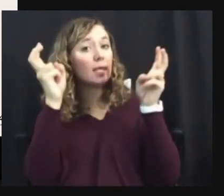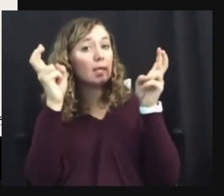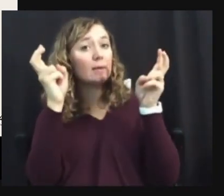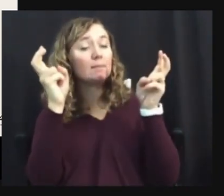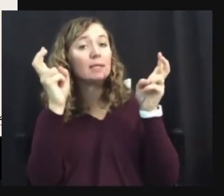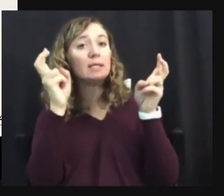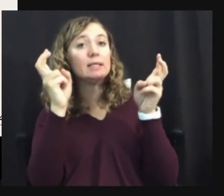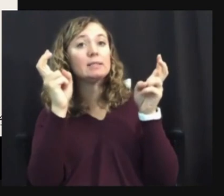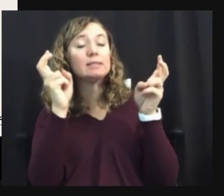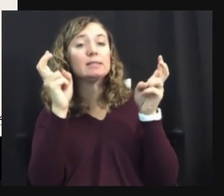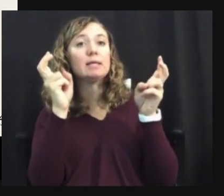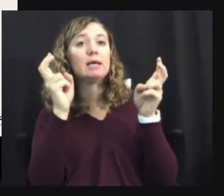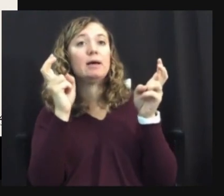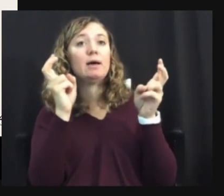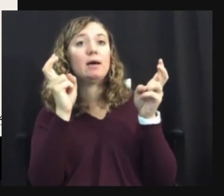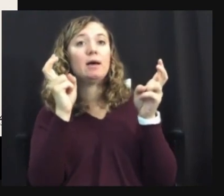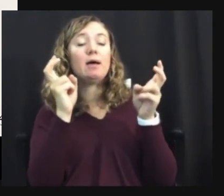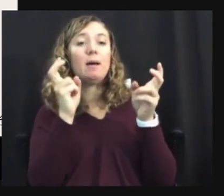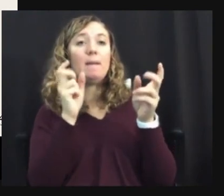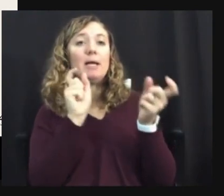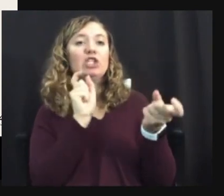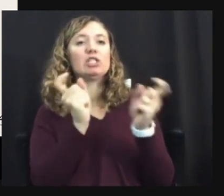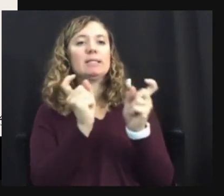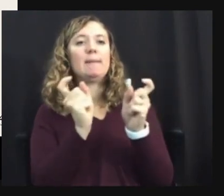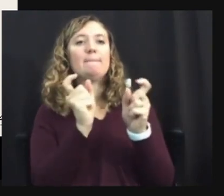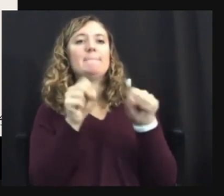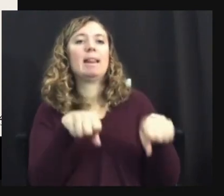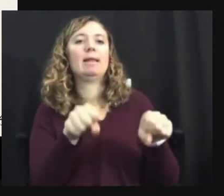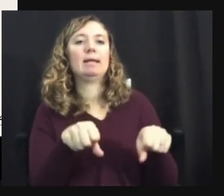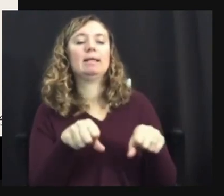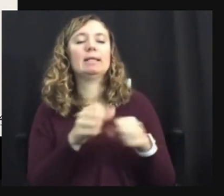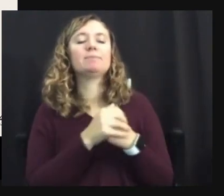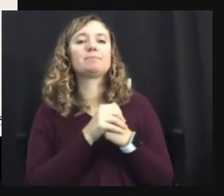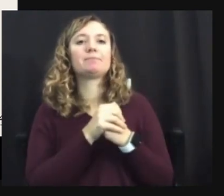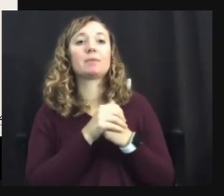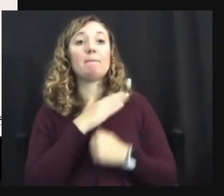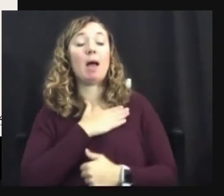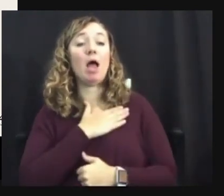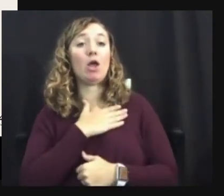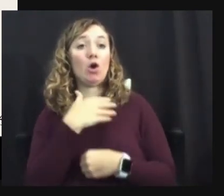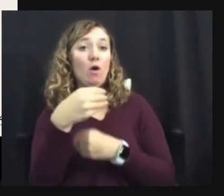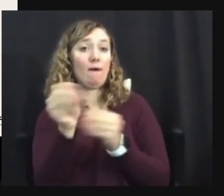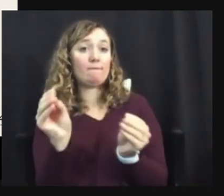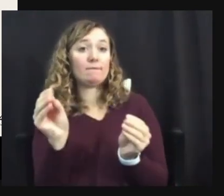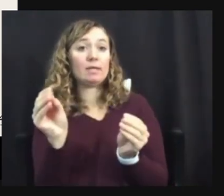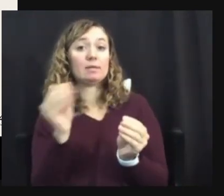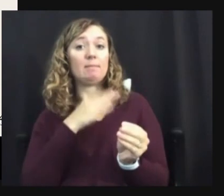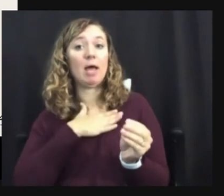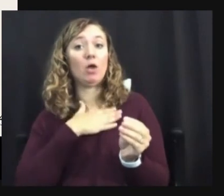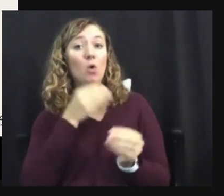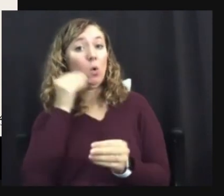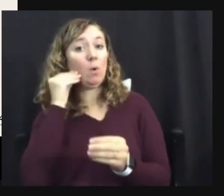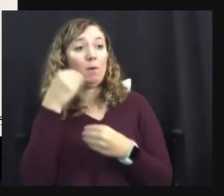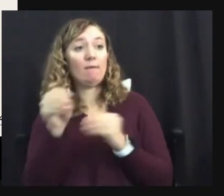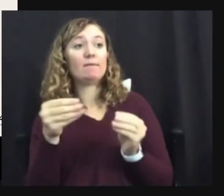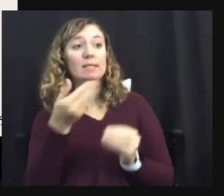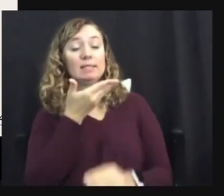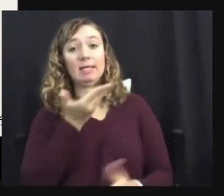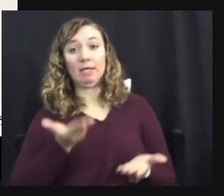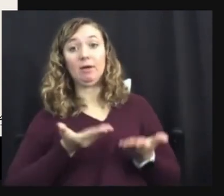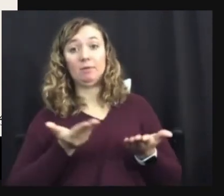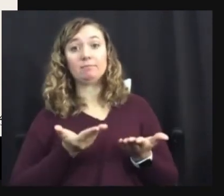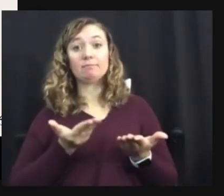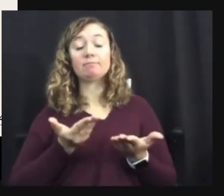adjustability. So for example, in my office here, this is my home office that I'm in. I